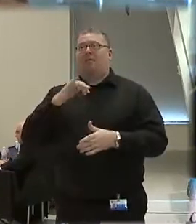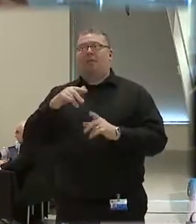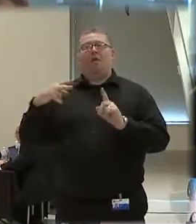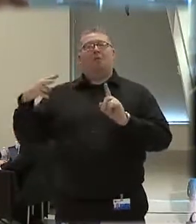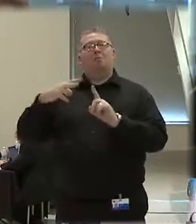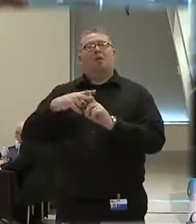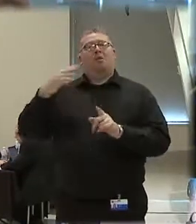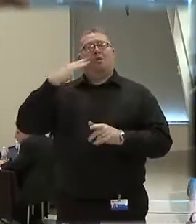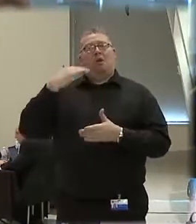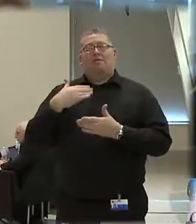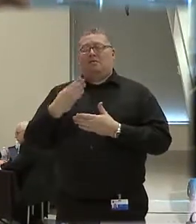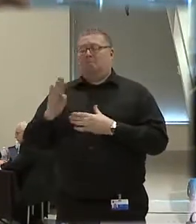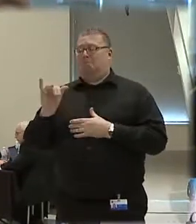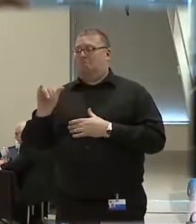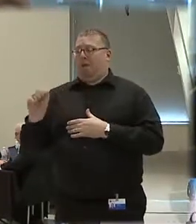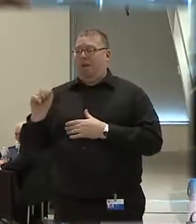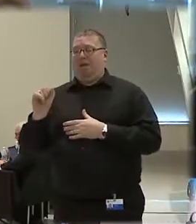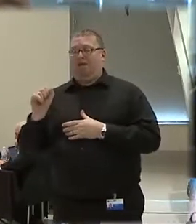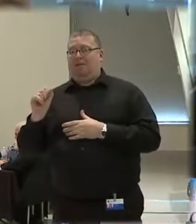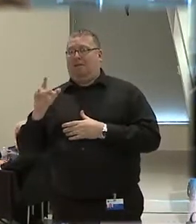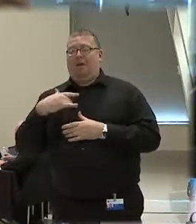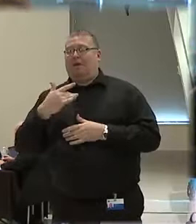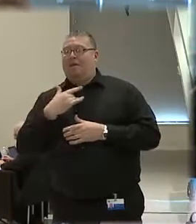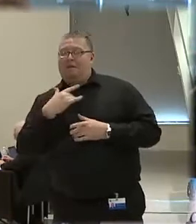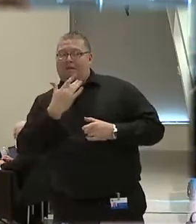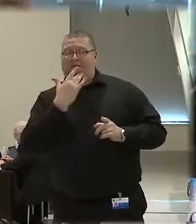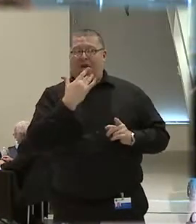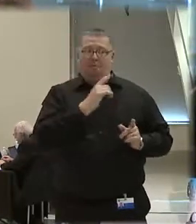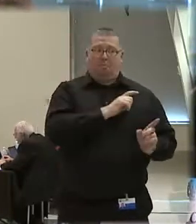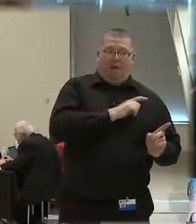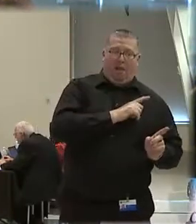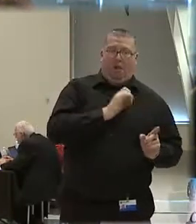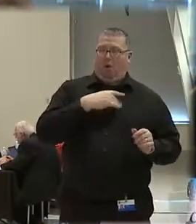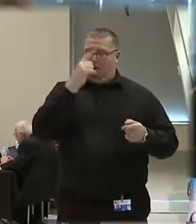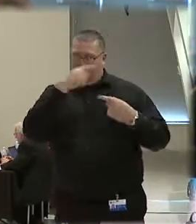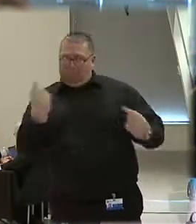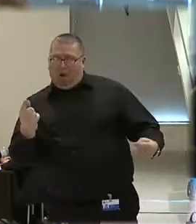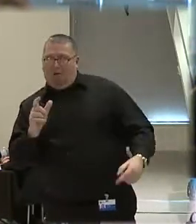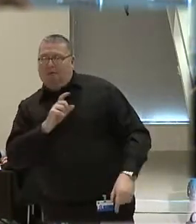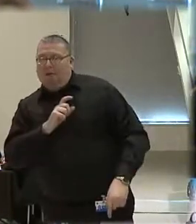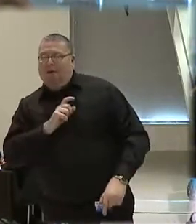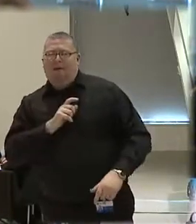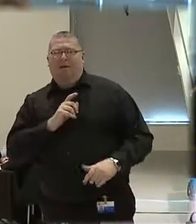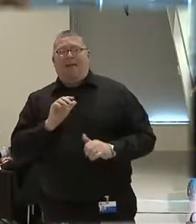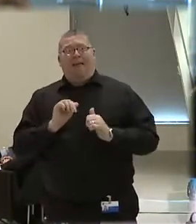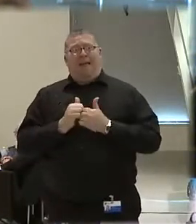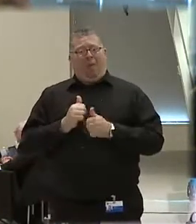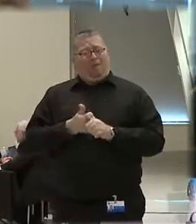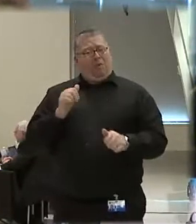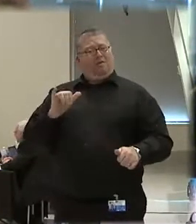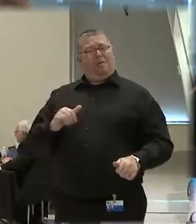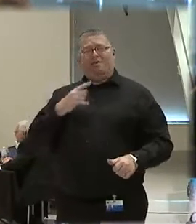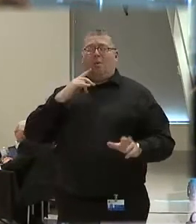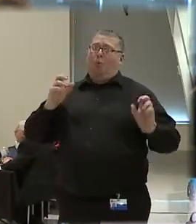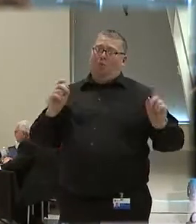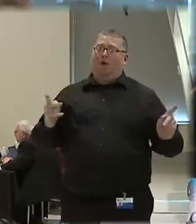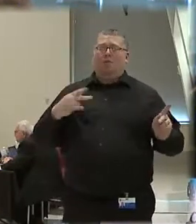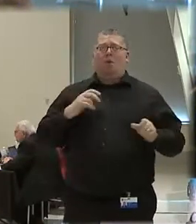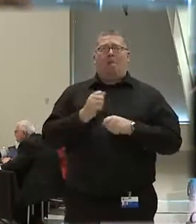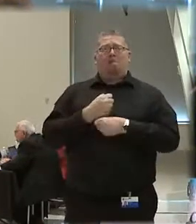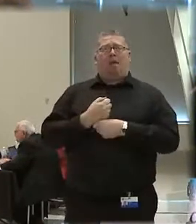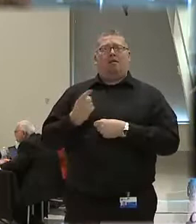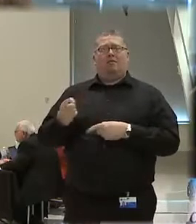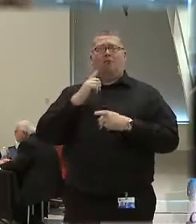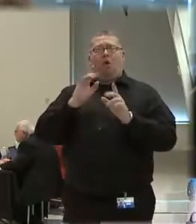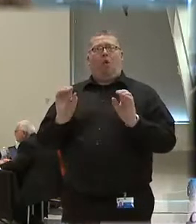there's some bias or collusion because you're favoring law enforcement or you're against law enforcement. And the way you get around it is to say, okay, let's make this into